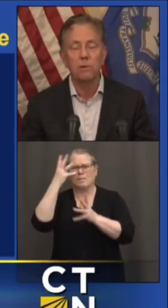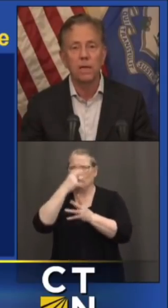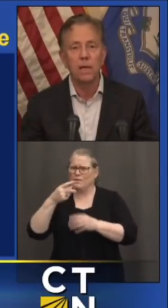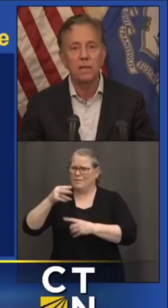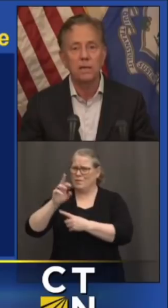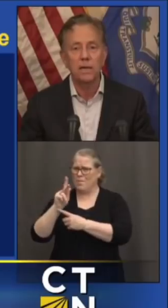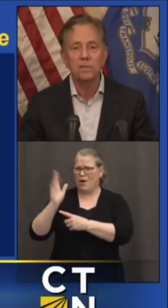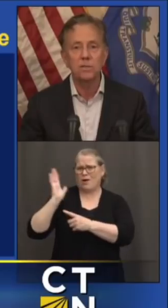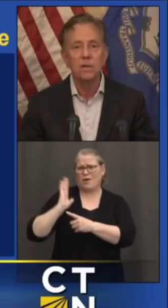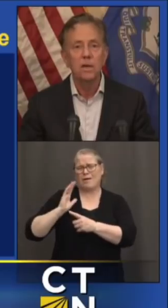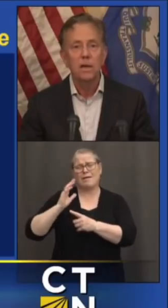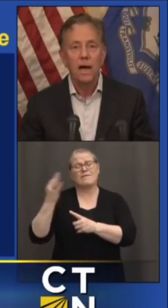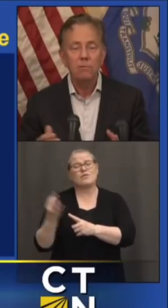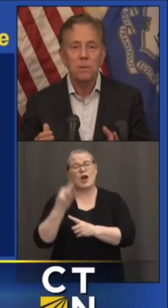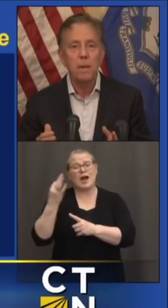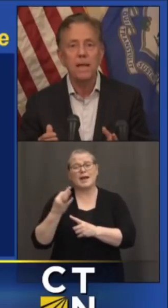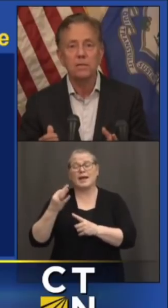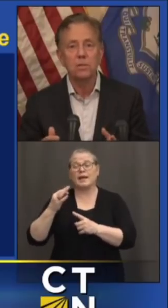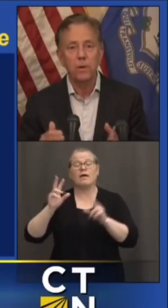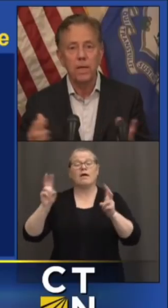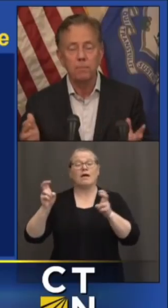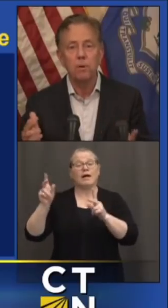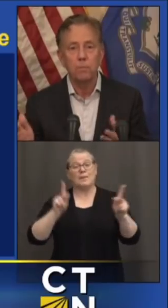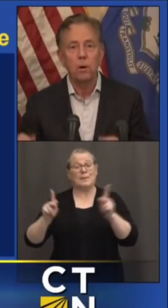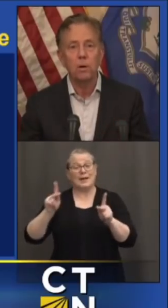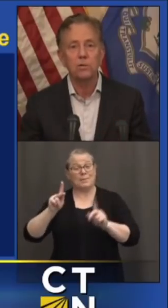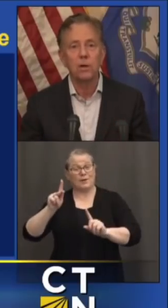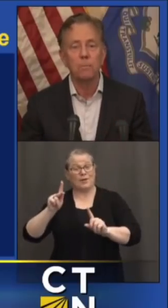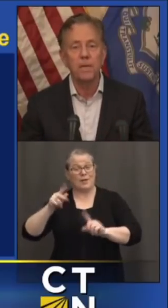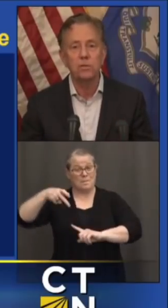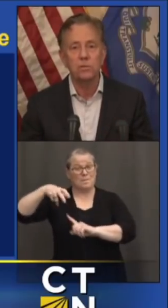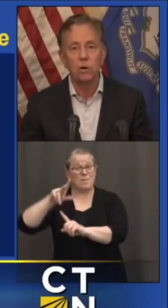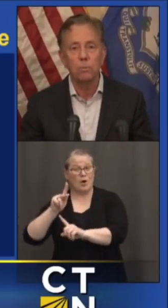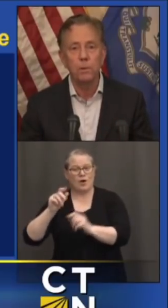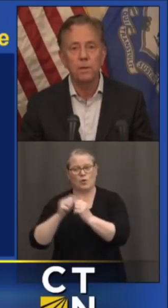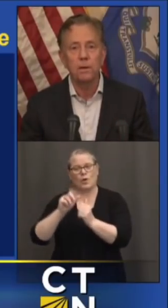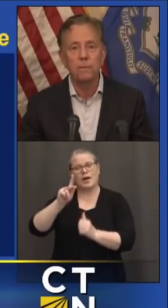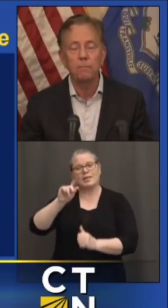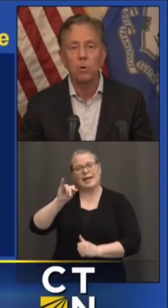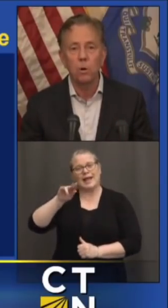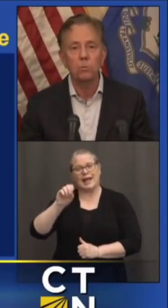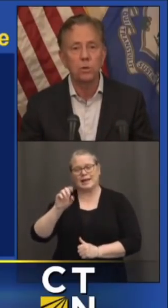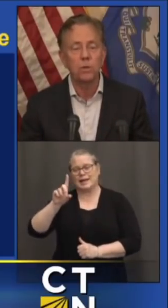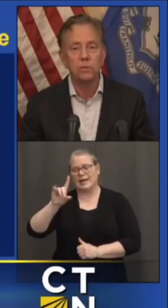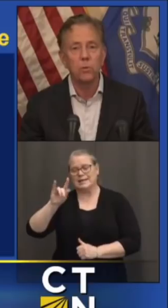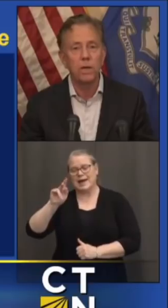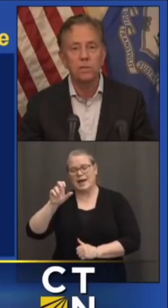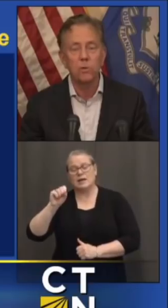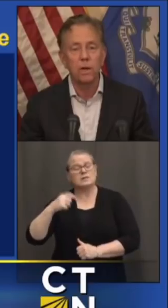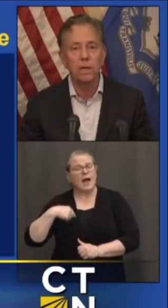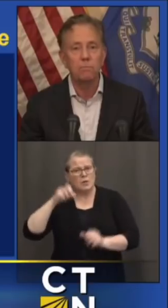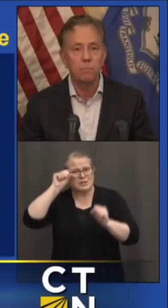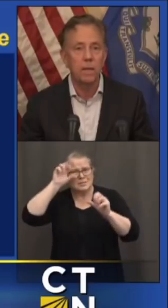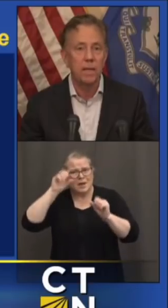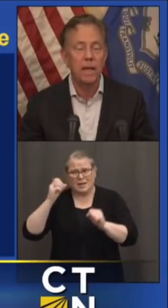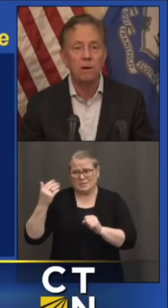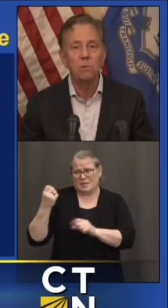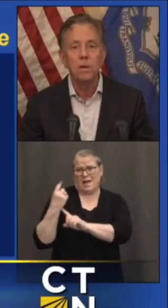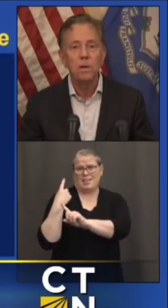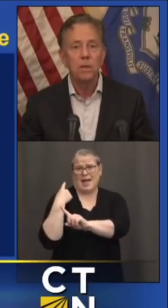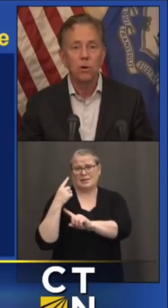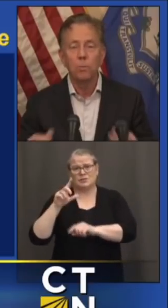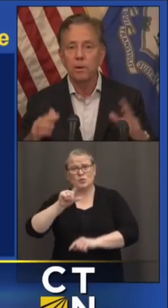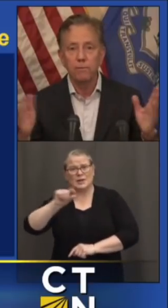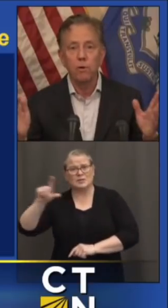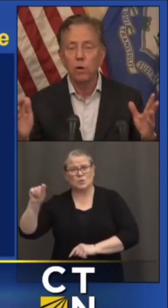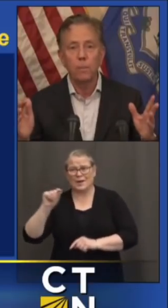Friday with Katie Dykes. I was amazed. We kept our parks and our beaches open all during 2020 and now.